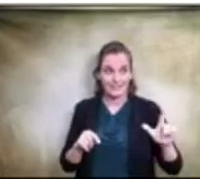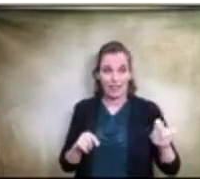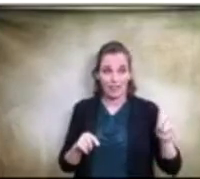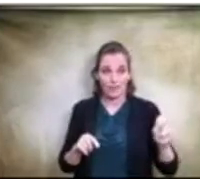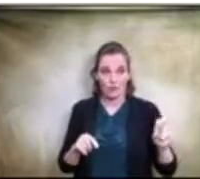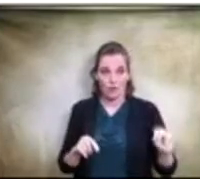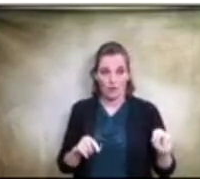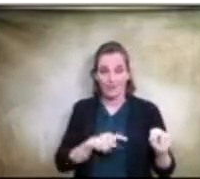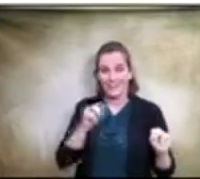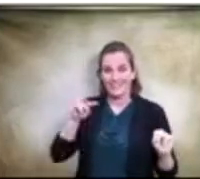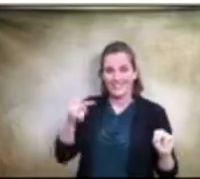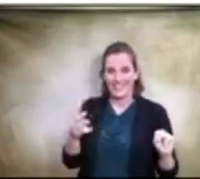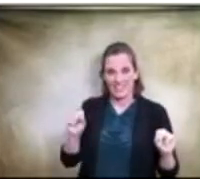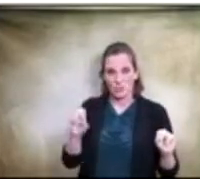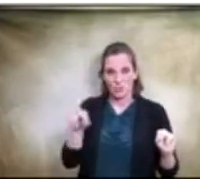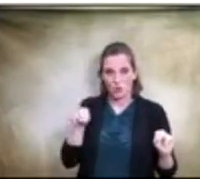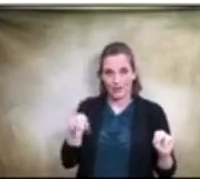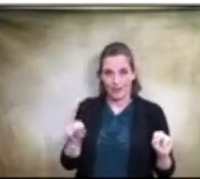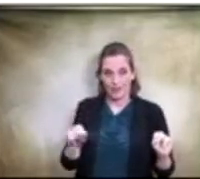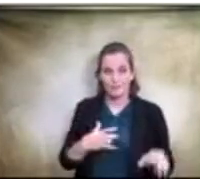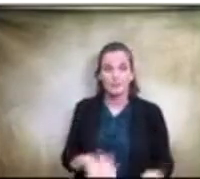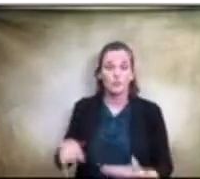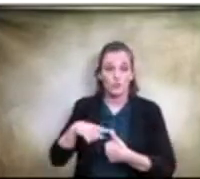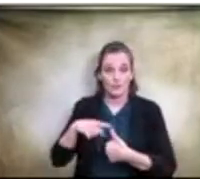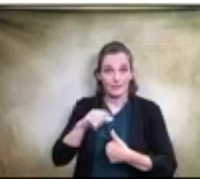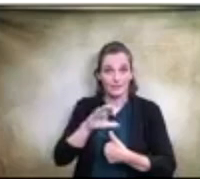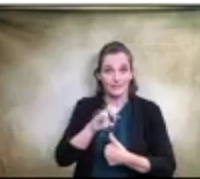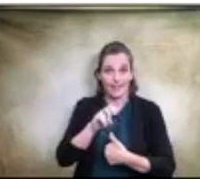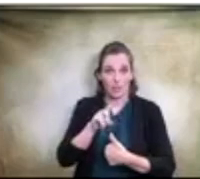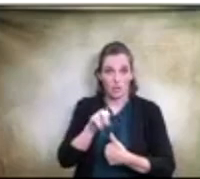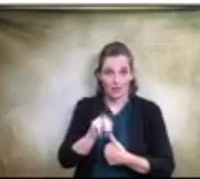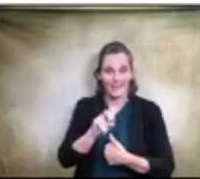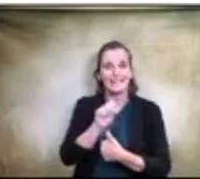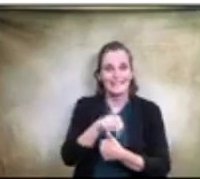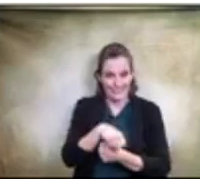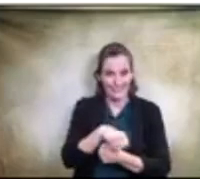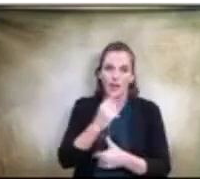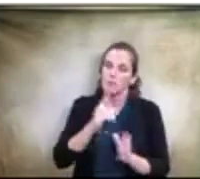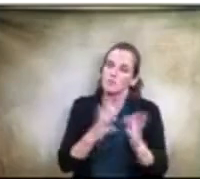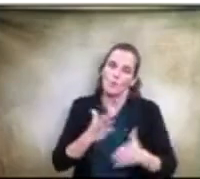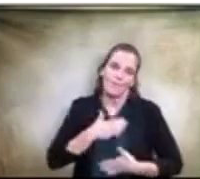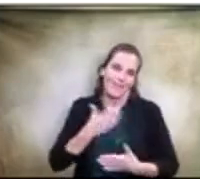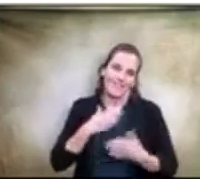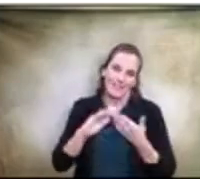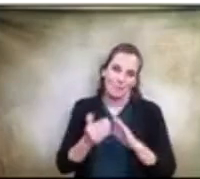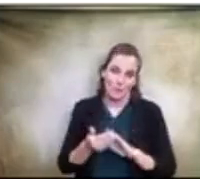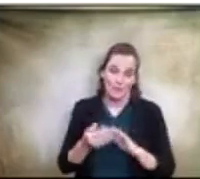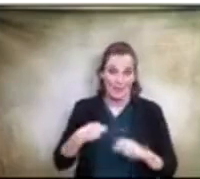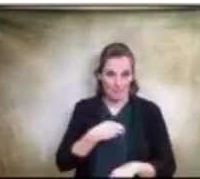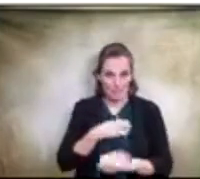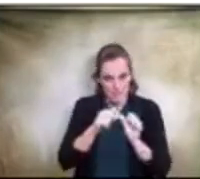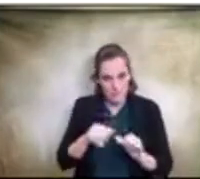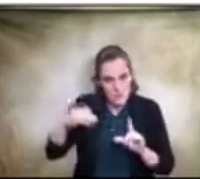miss celadon yes and i'm so glad that the community member that continued to ask for